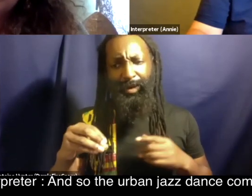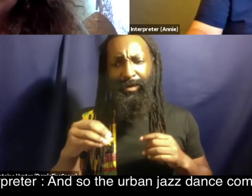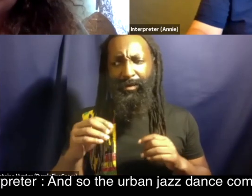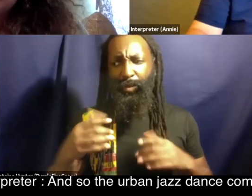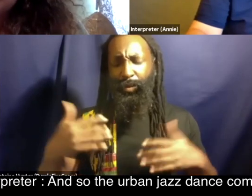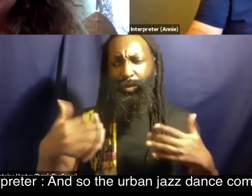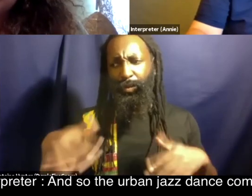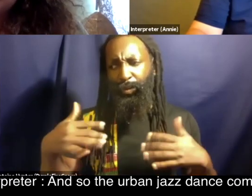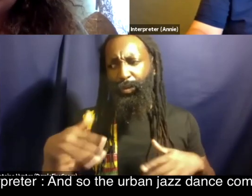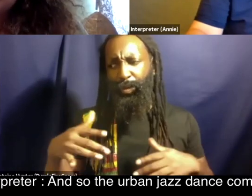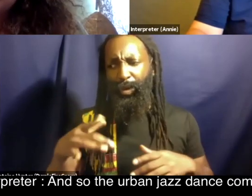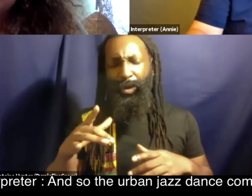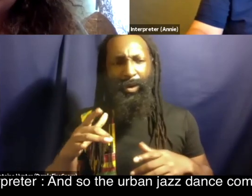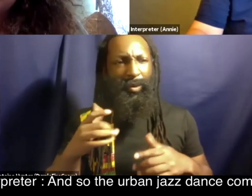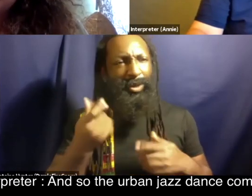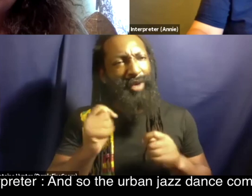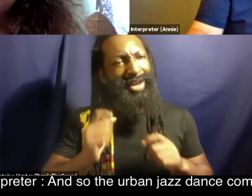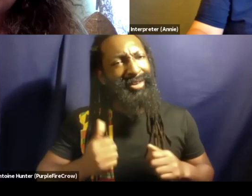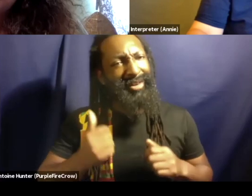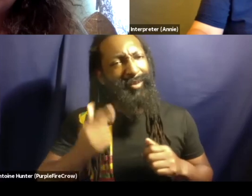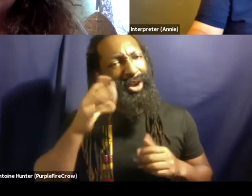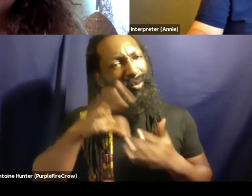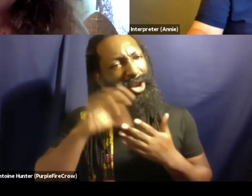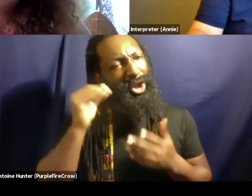and so the urban jazz dance company